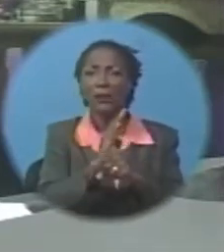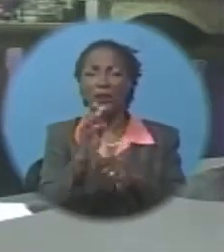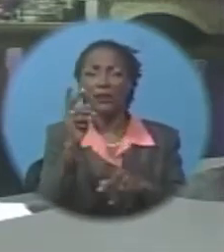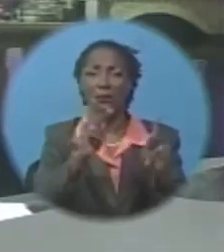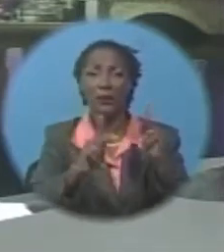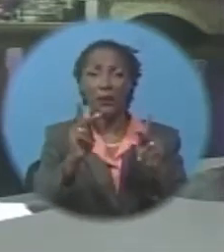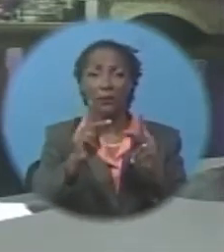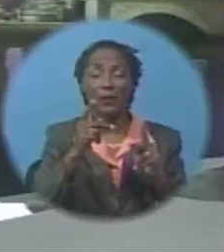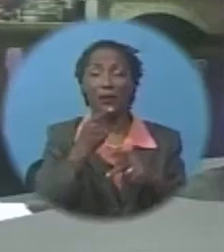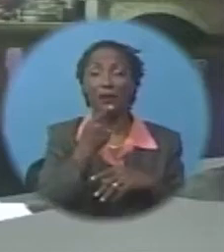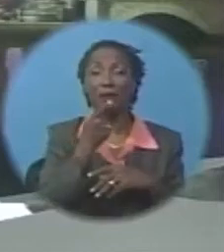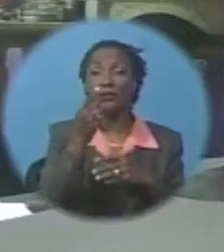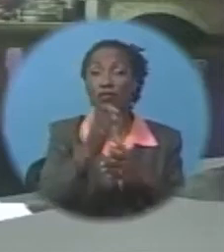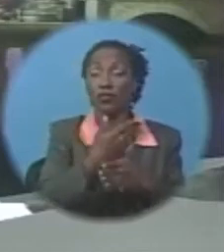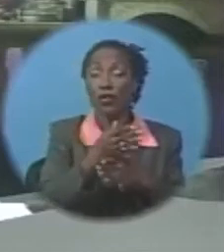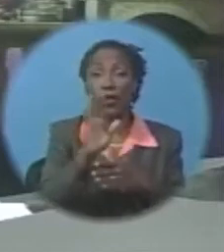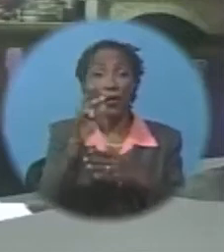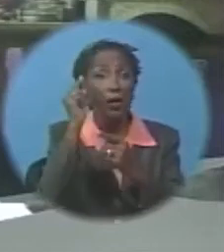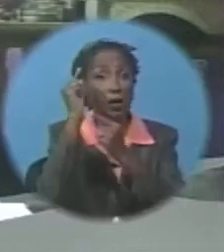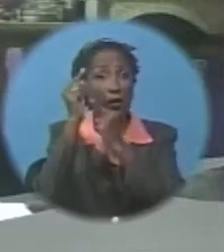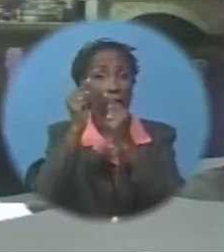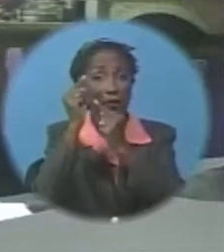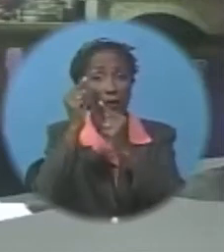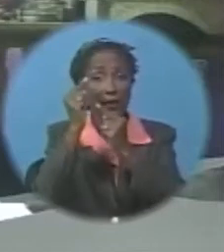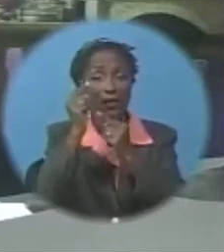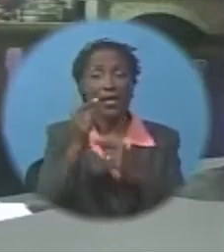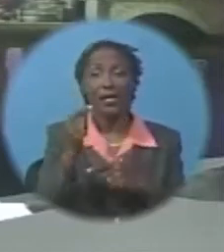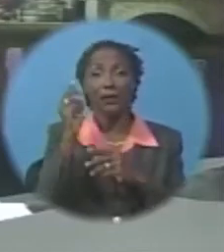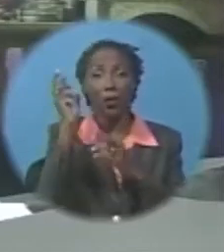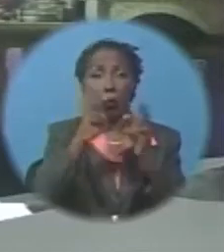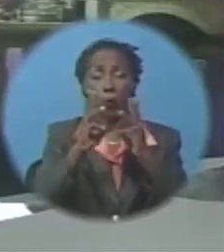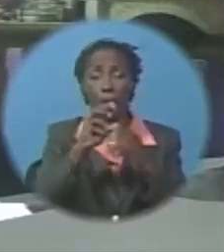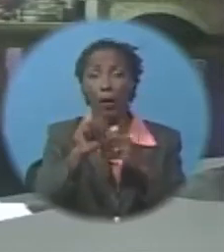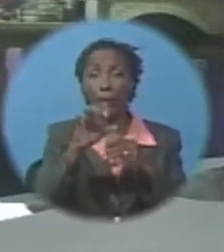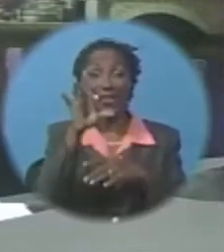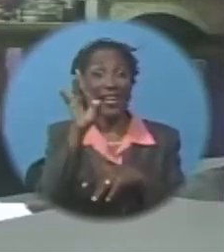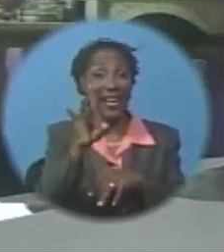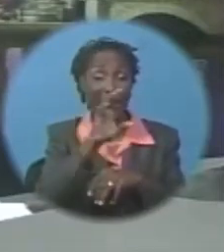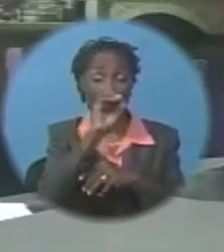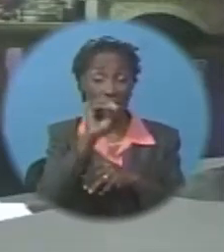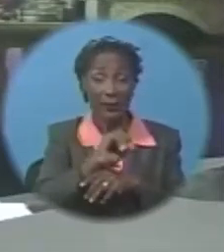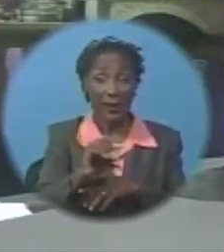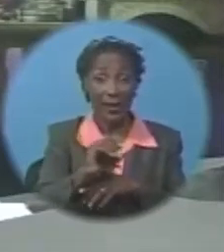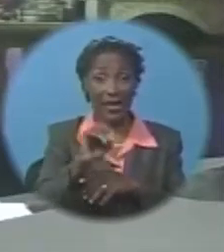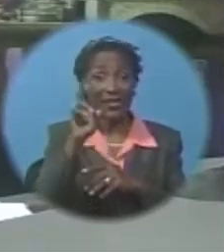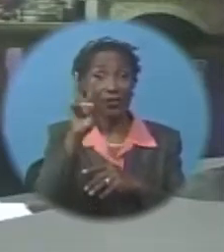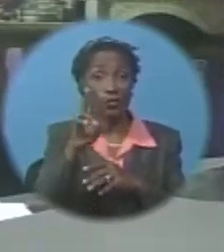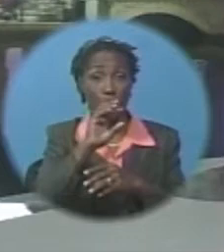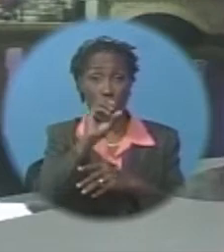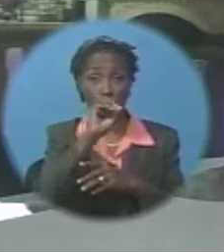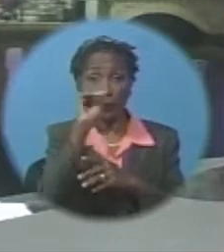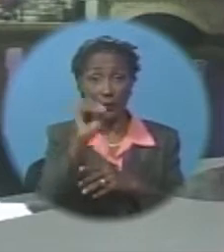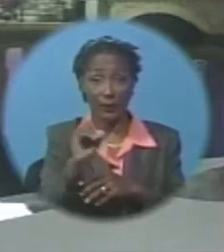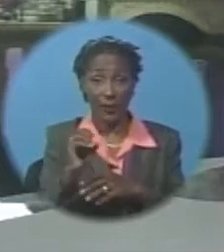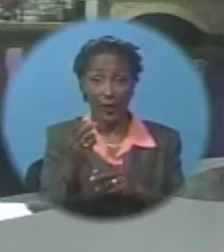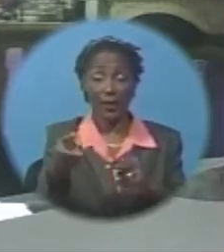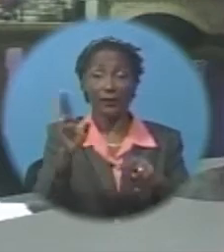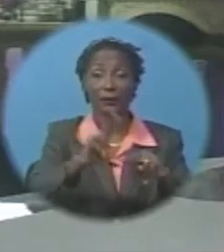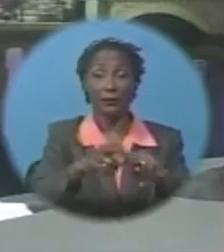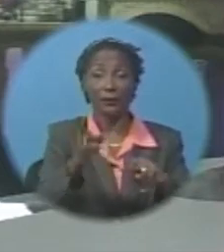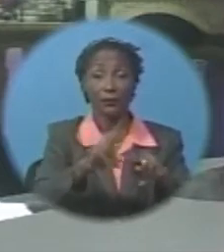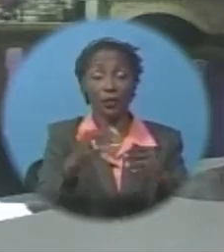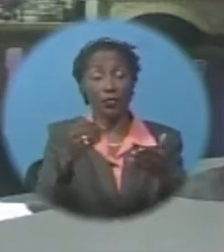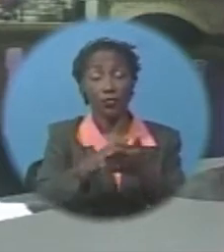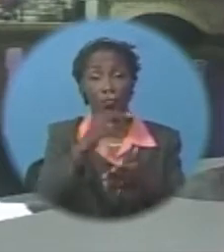primarily about the 8% increase for the national social responsibility levy and the 2% tax on foreign exchange-related transactions.